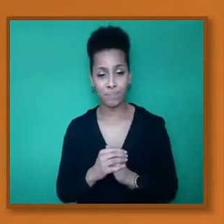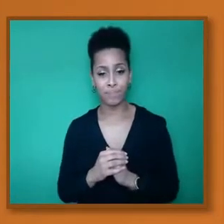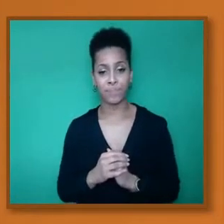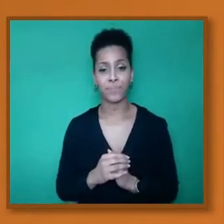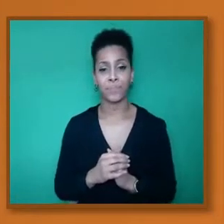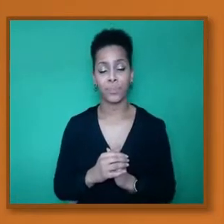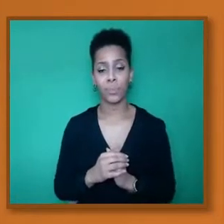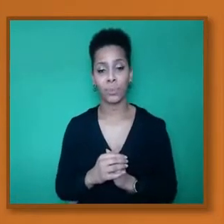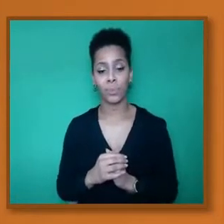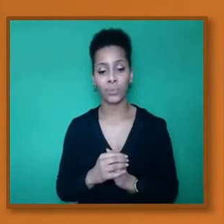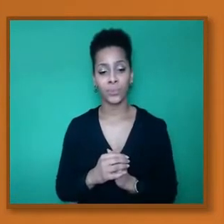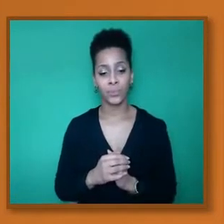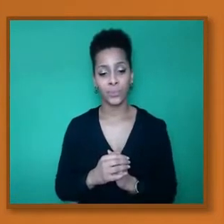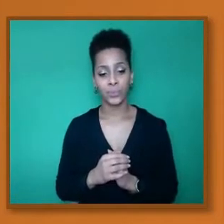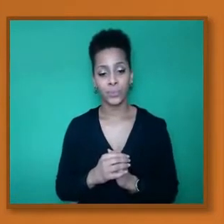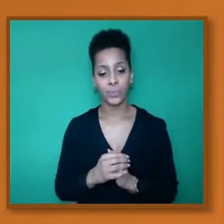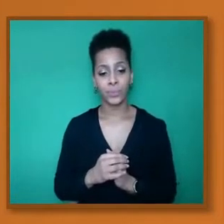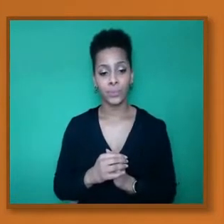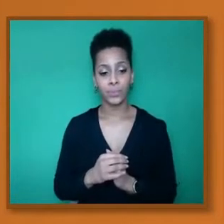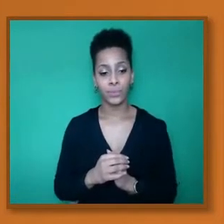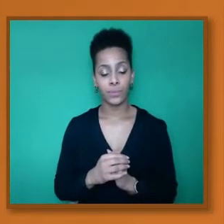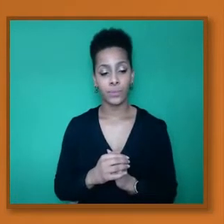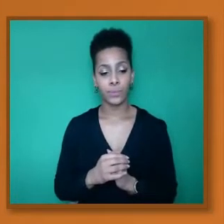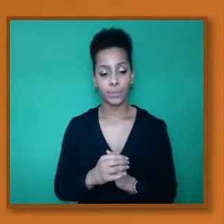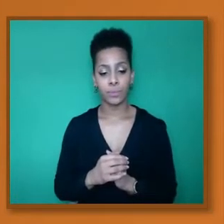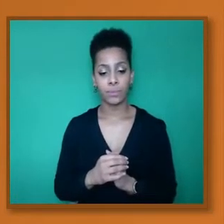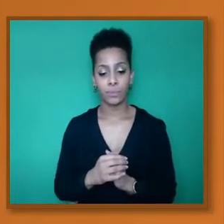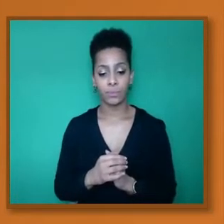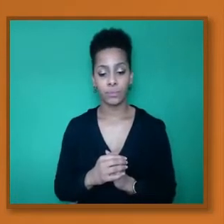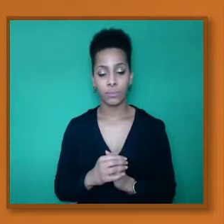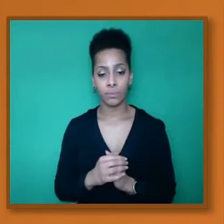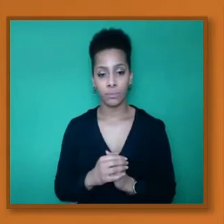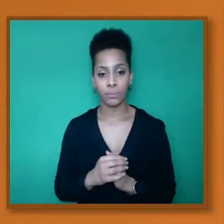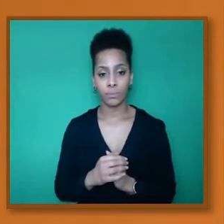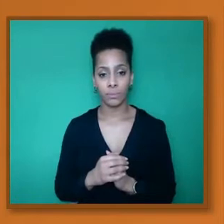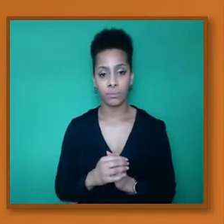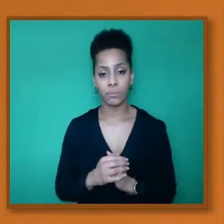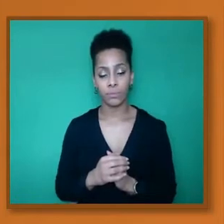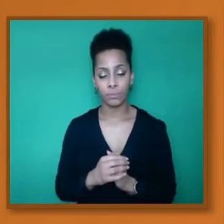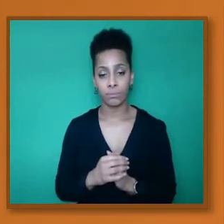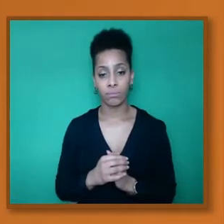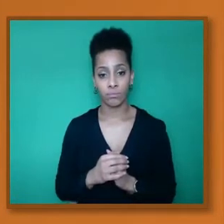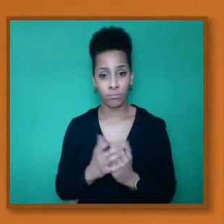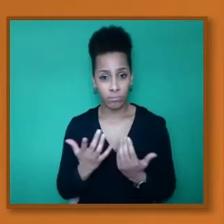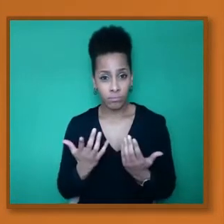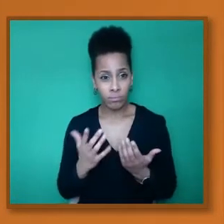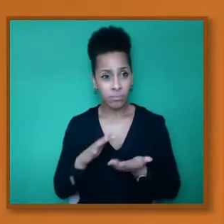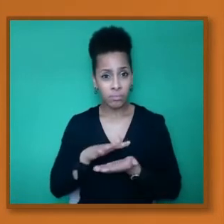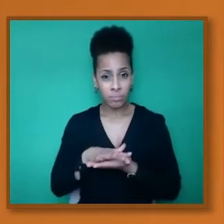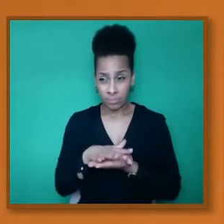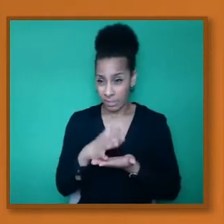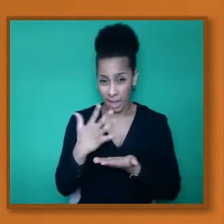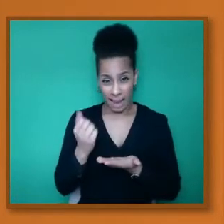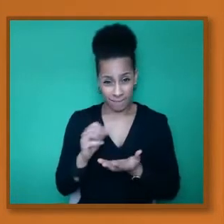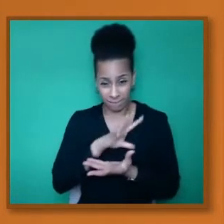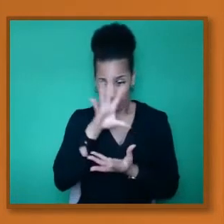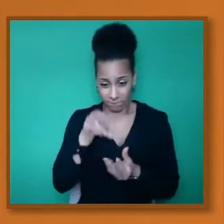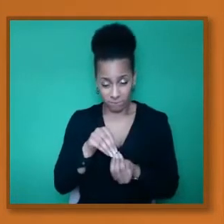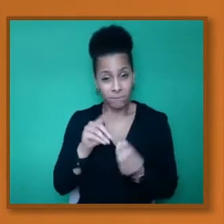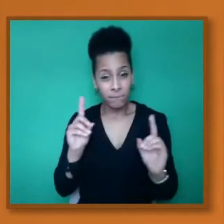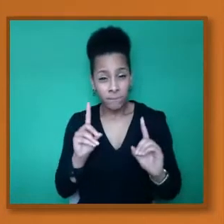And then that means in total. We've got over seventy seven different